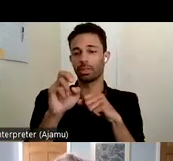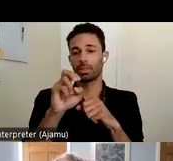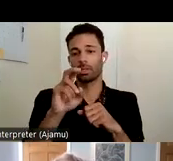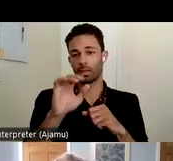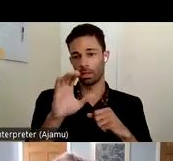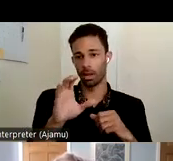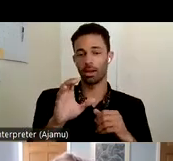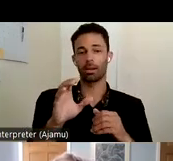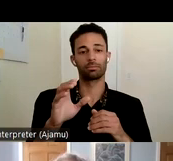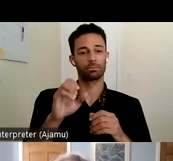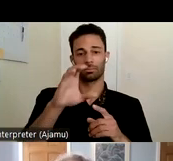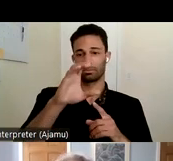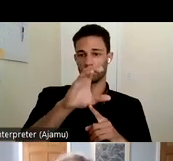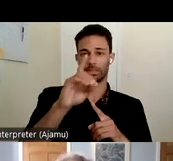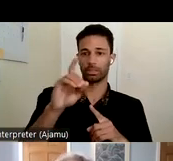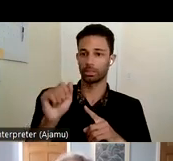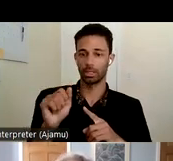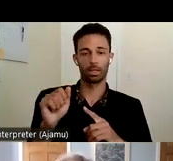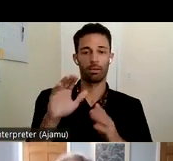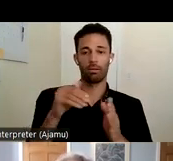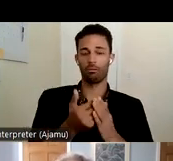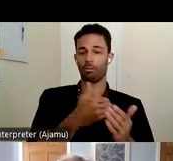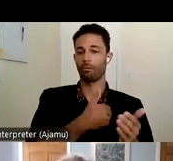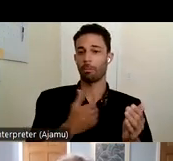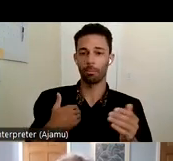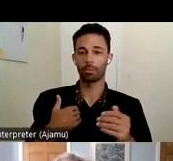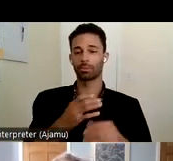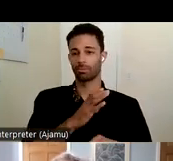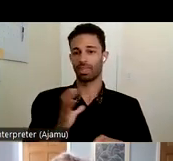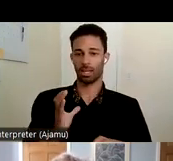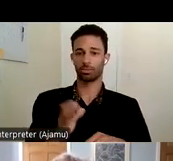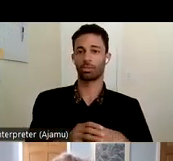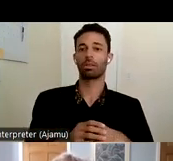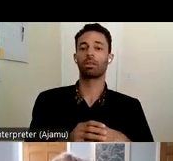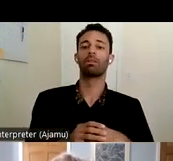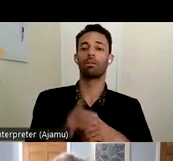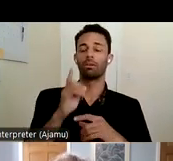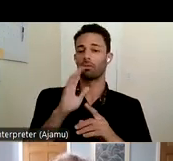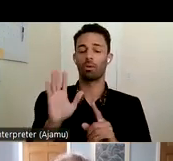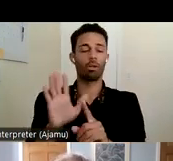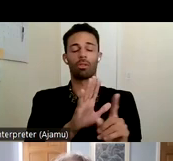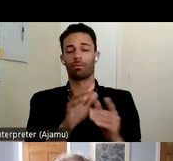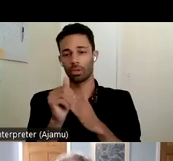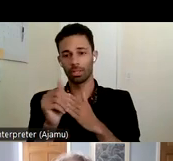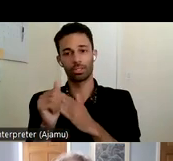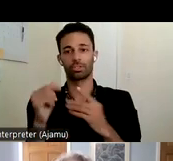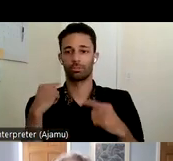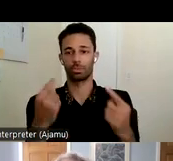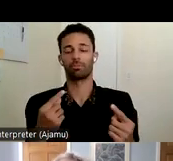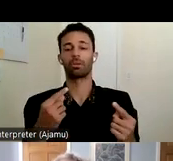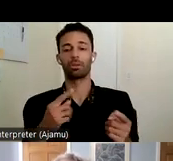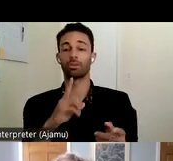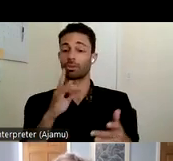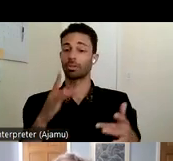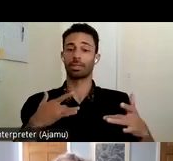CDA and to the members of the of uh the council for all of your leadership so far and it's really